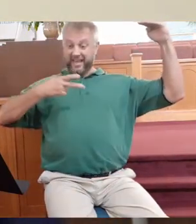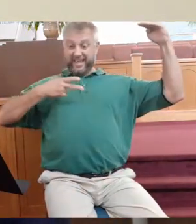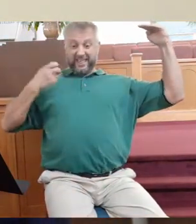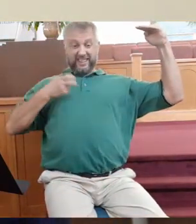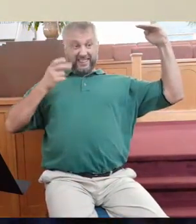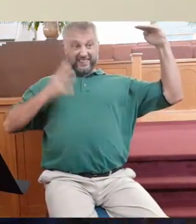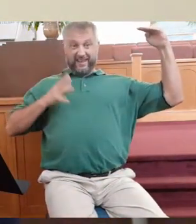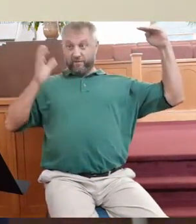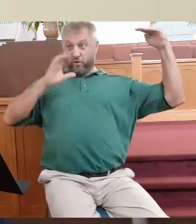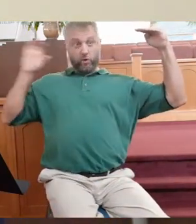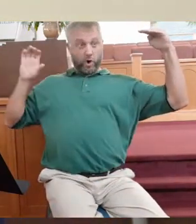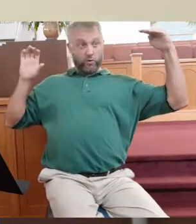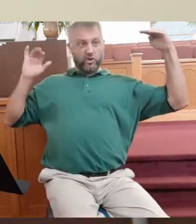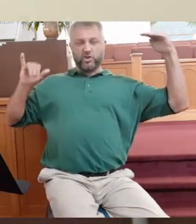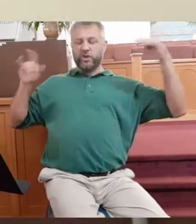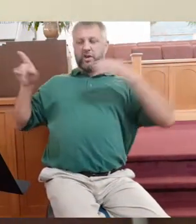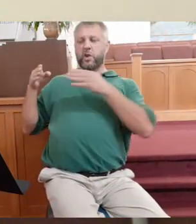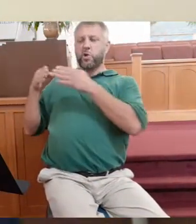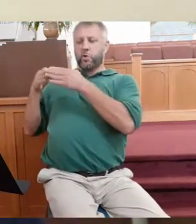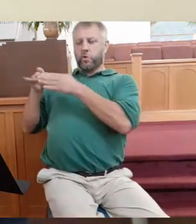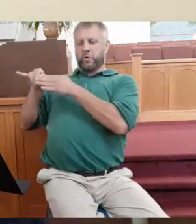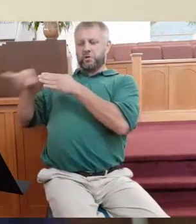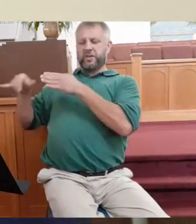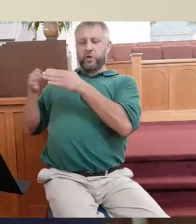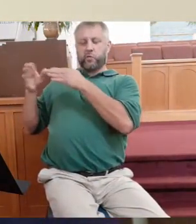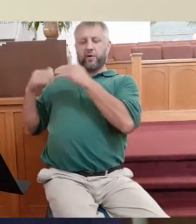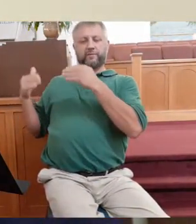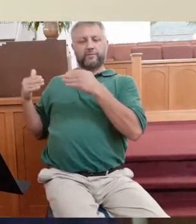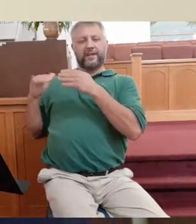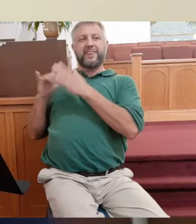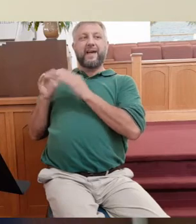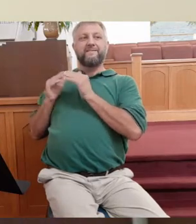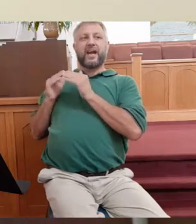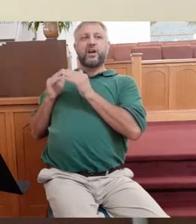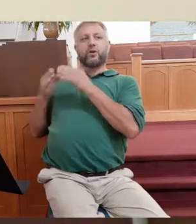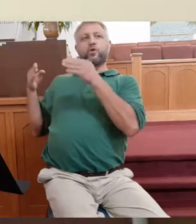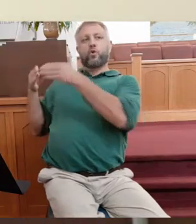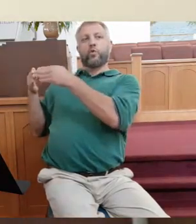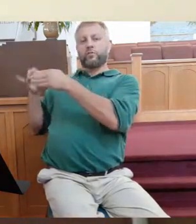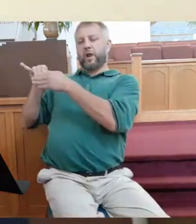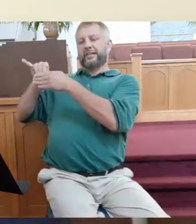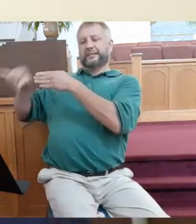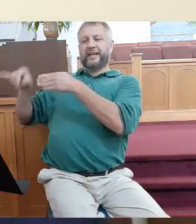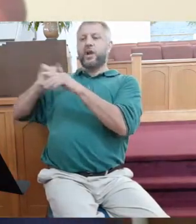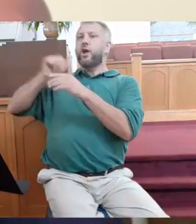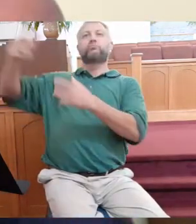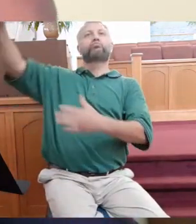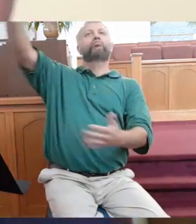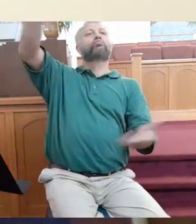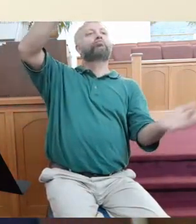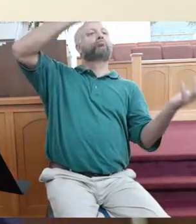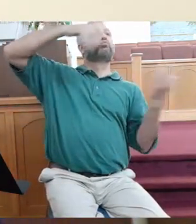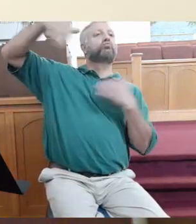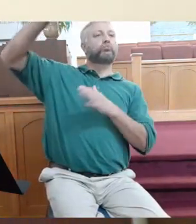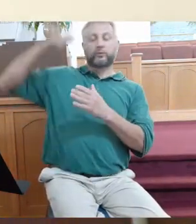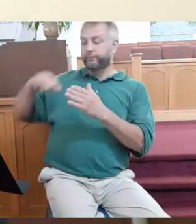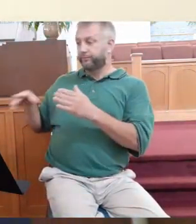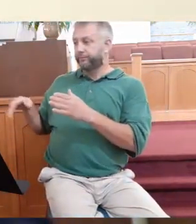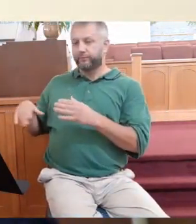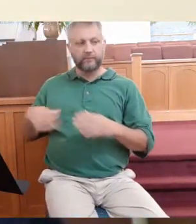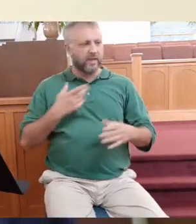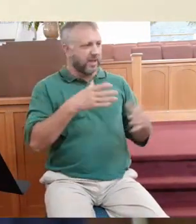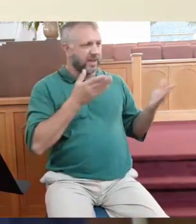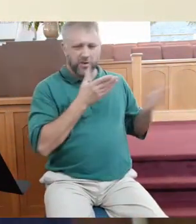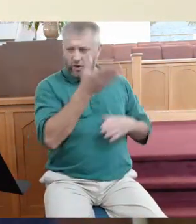the far corner of heaven. That's what fairness says. Fairness says the guy who has served God